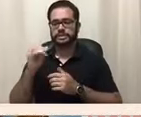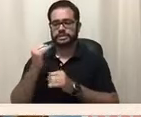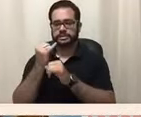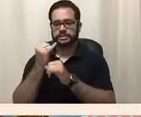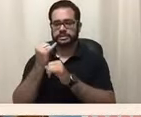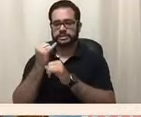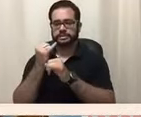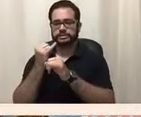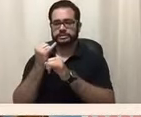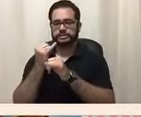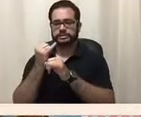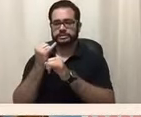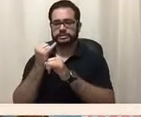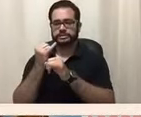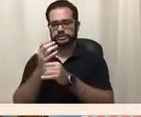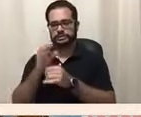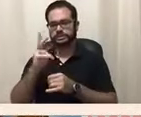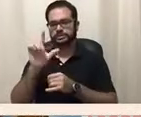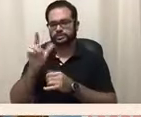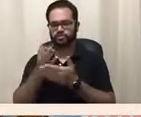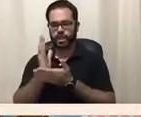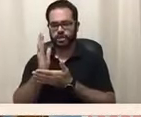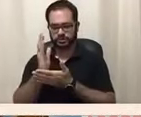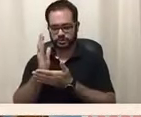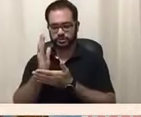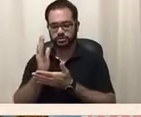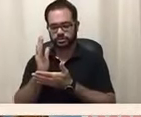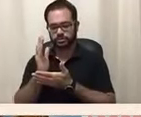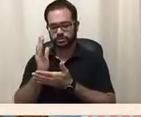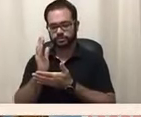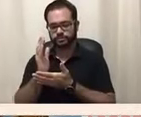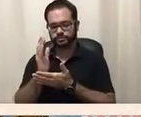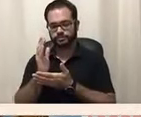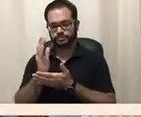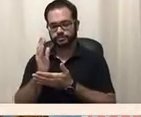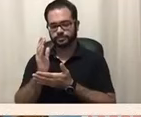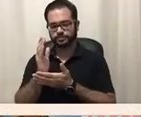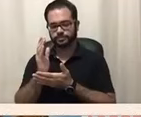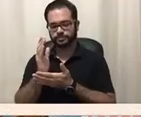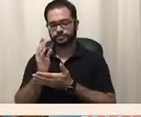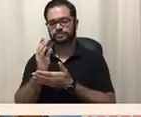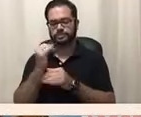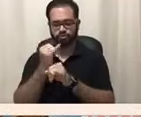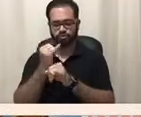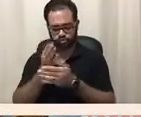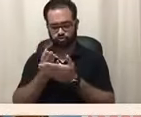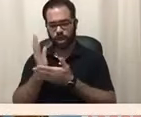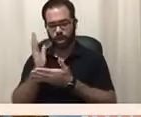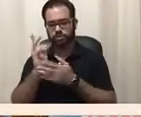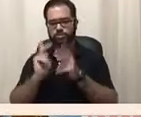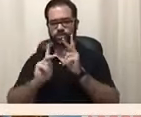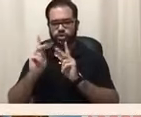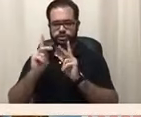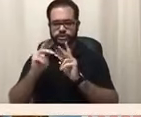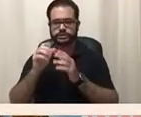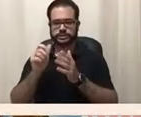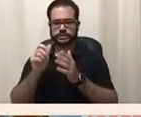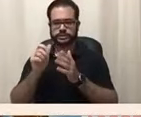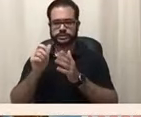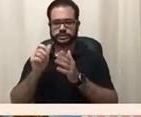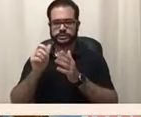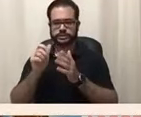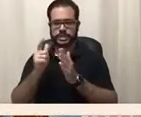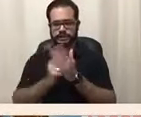institutionalized persons act against the department of justice power to sue state or local institutions that